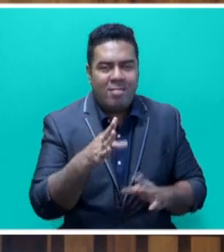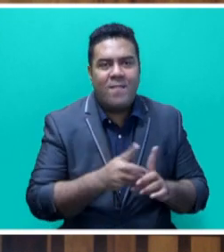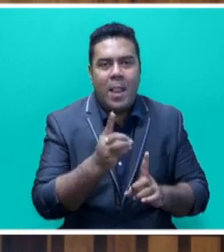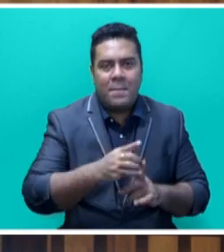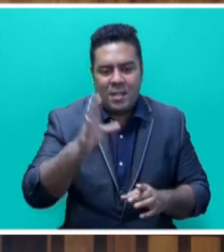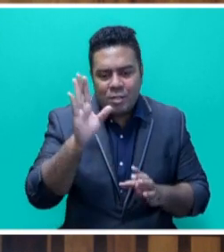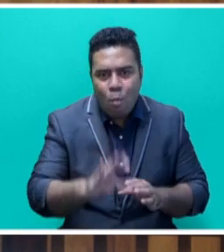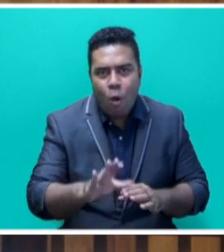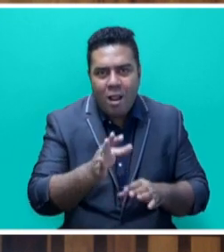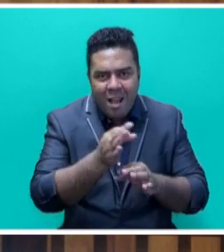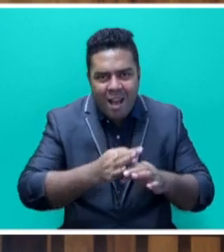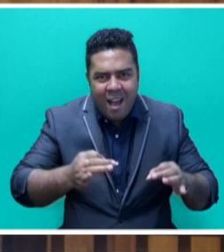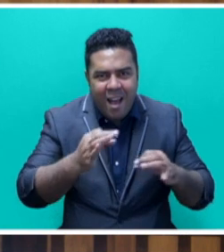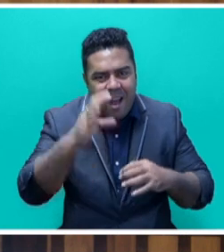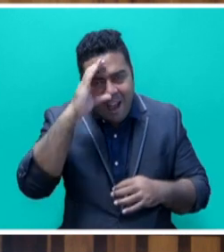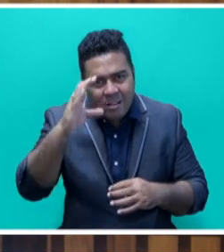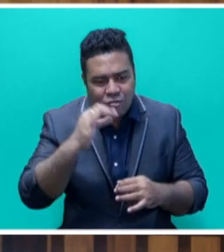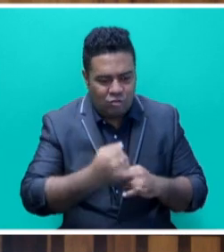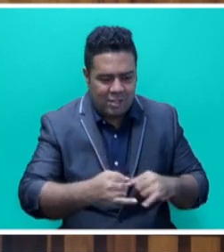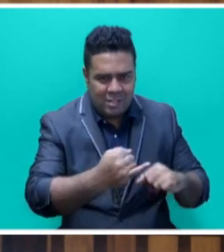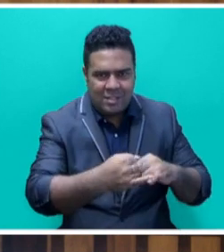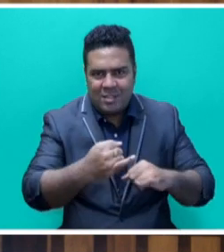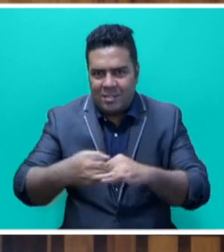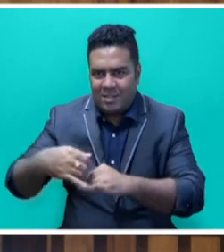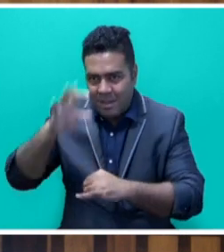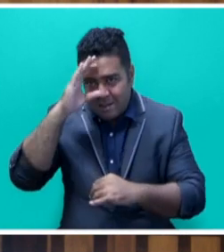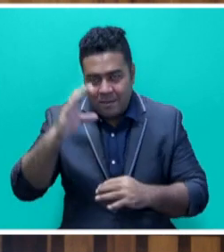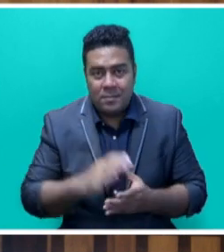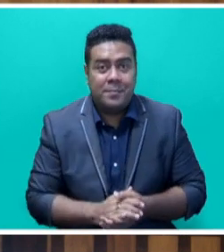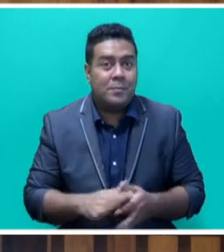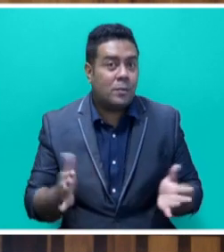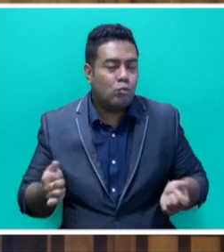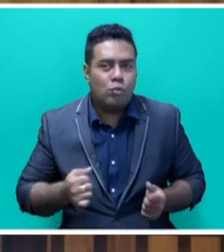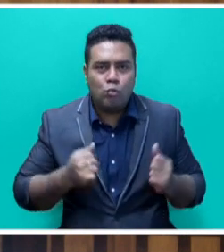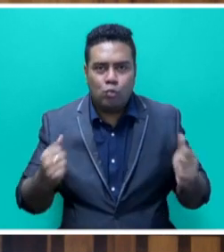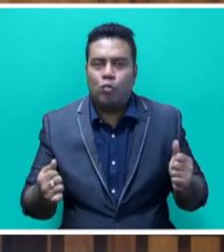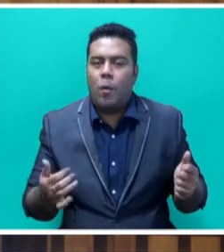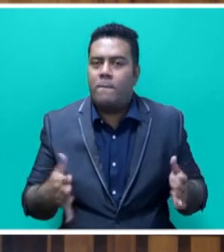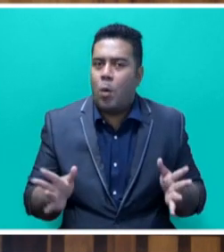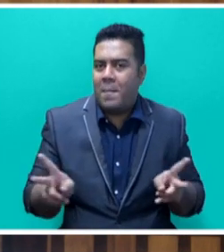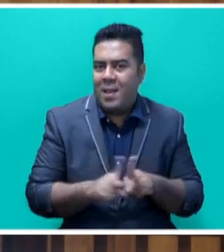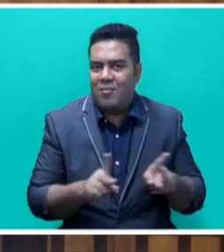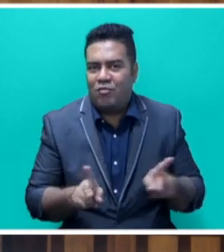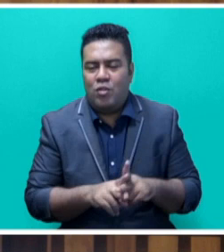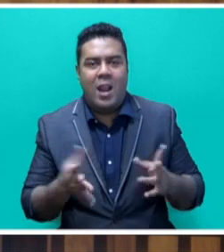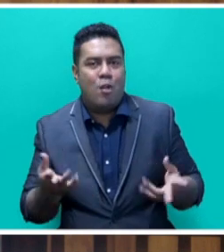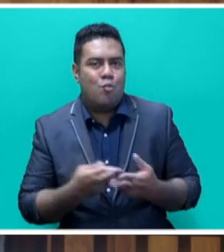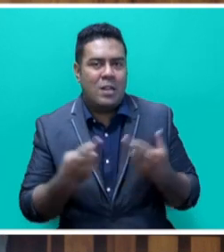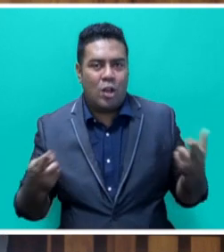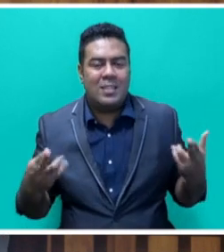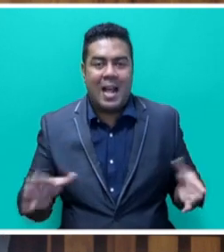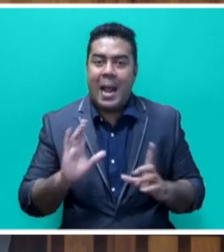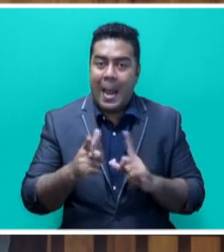importantly, to raise additional climate finance for adaptation. We seek to provide strong guidance to bilateral and multilateral sources of climate